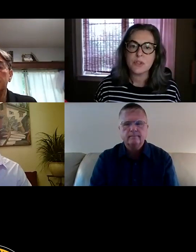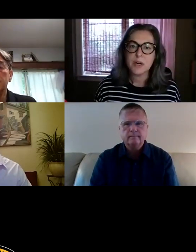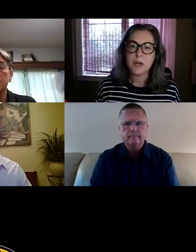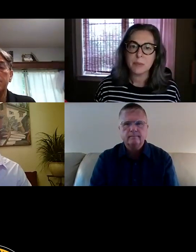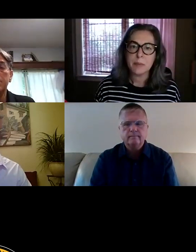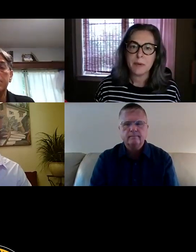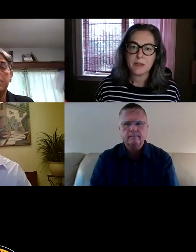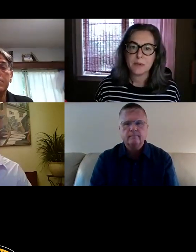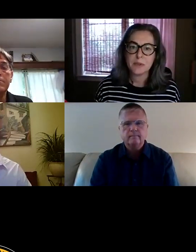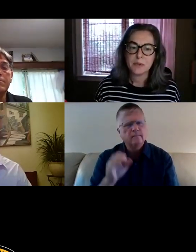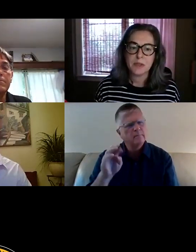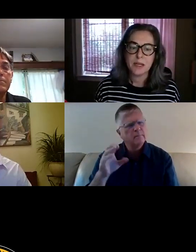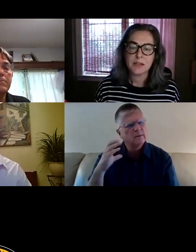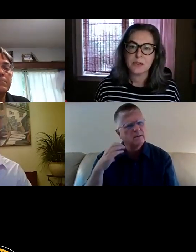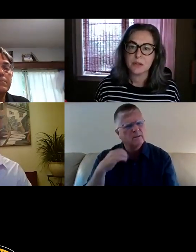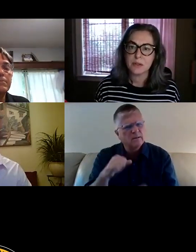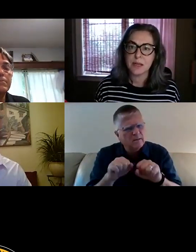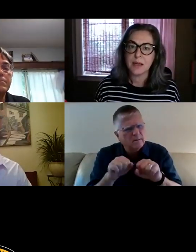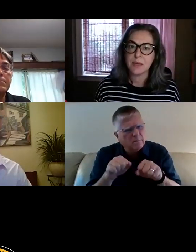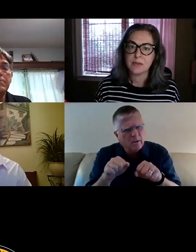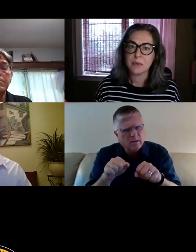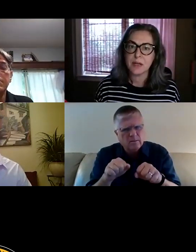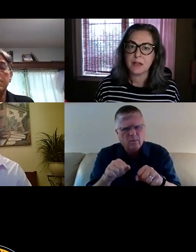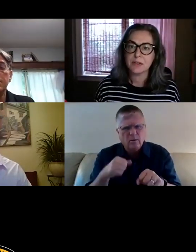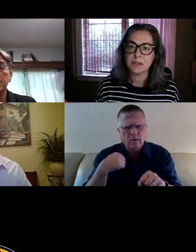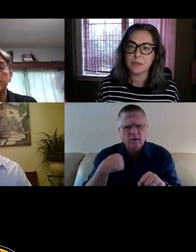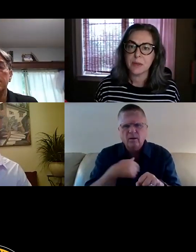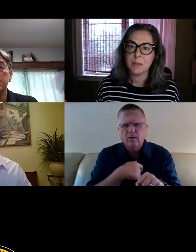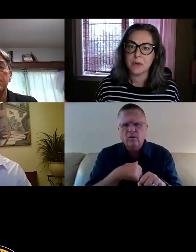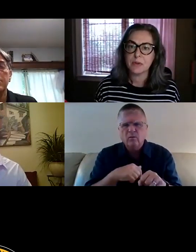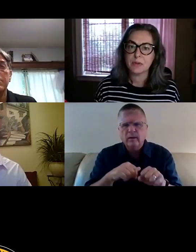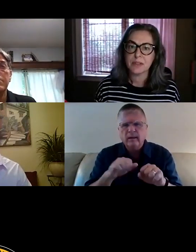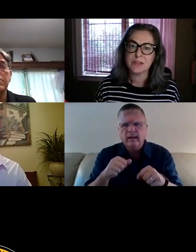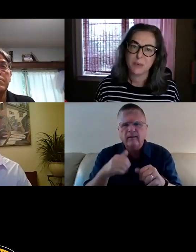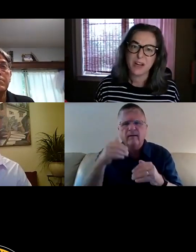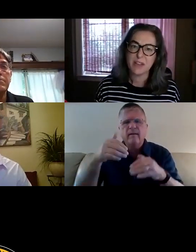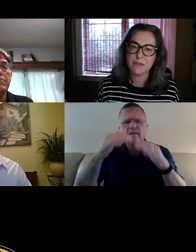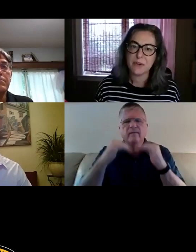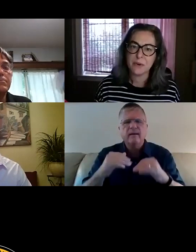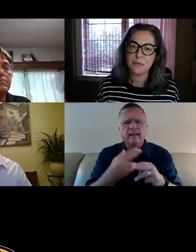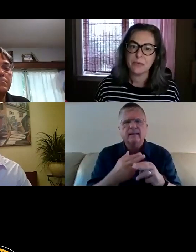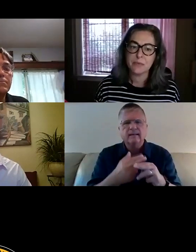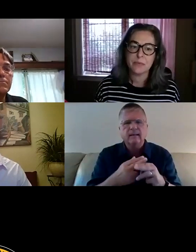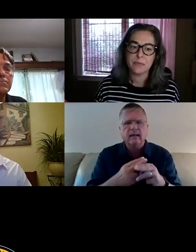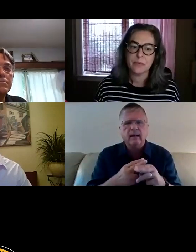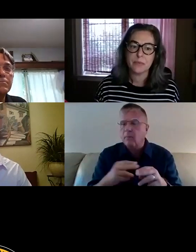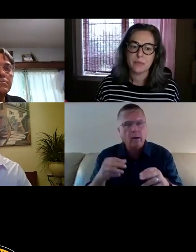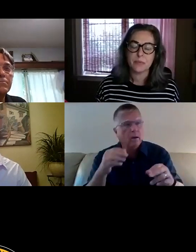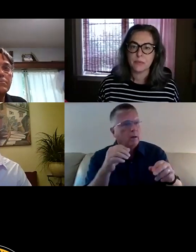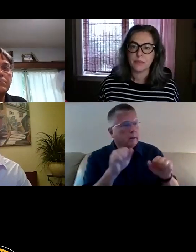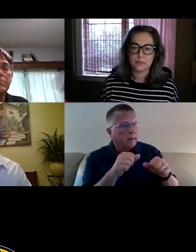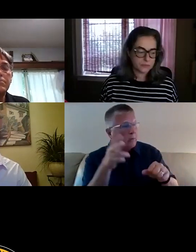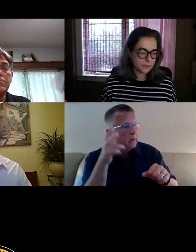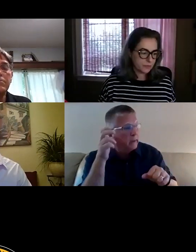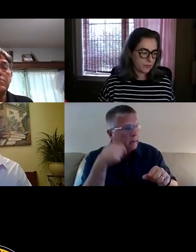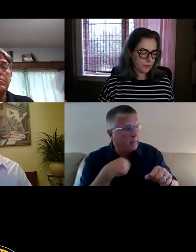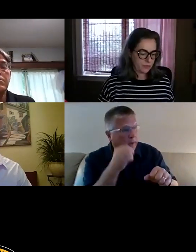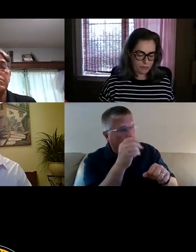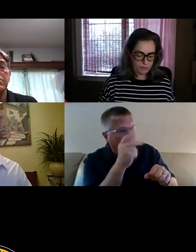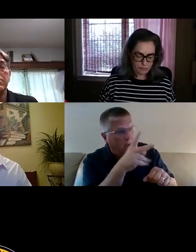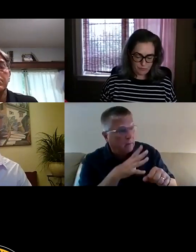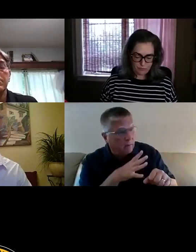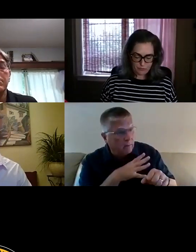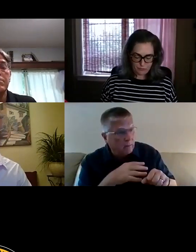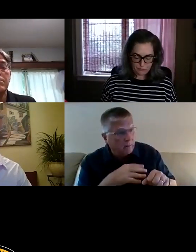Mr. Chair, it would be possible to read the next name as well to some people. Okay. Can everybody hear me okay? Yes, we can.